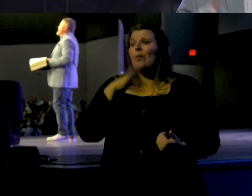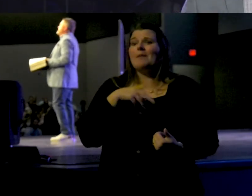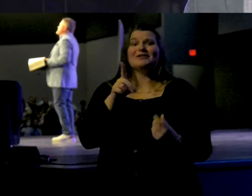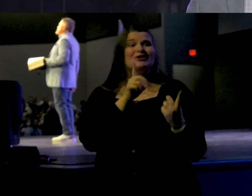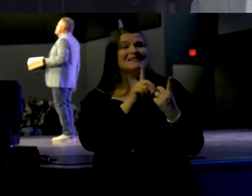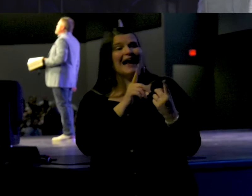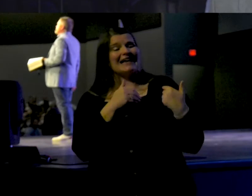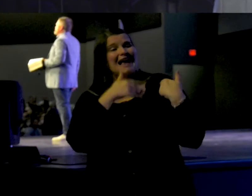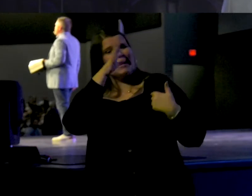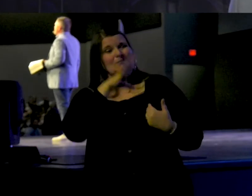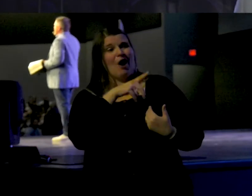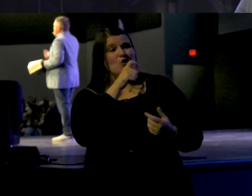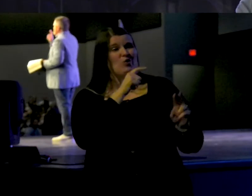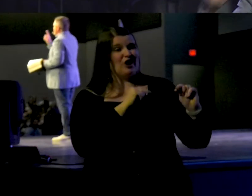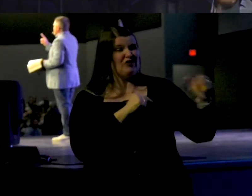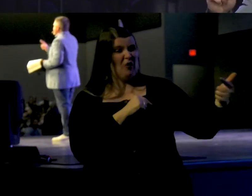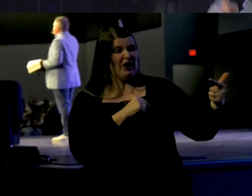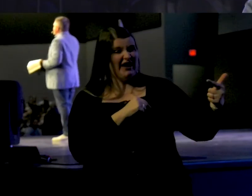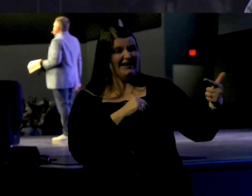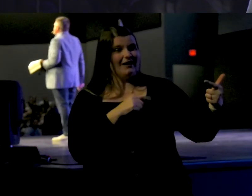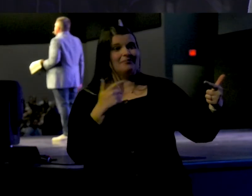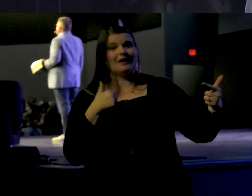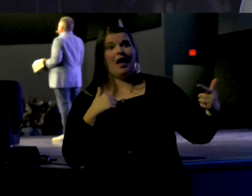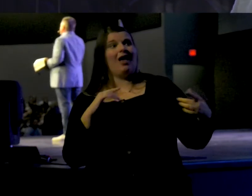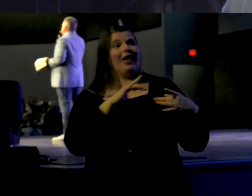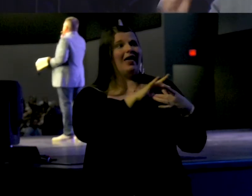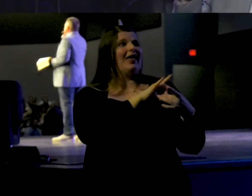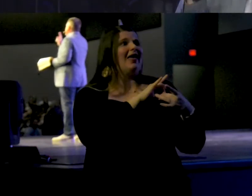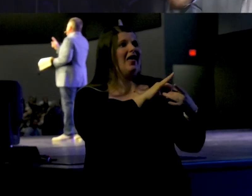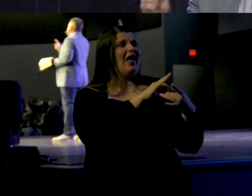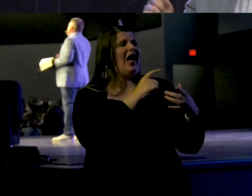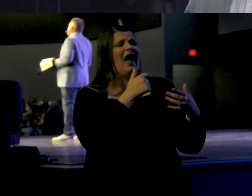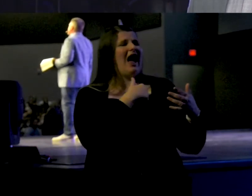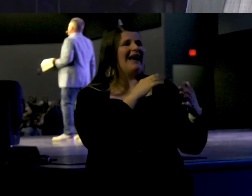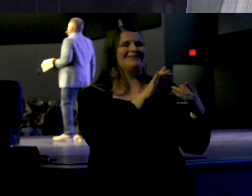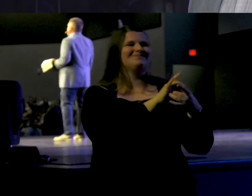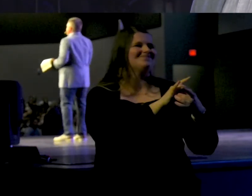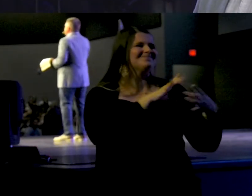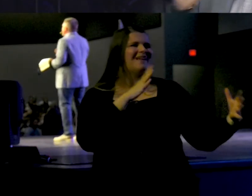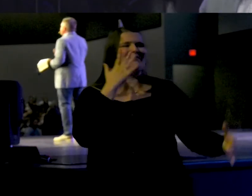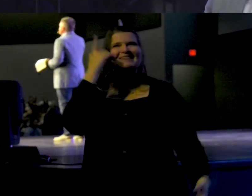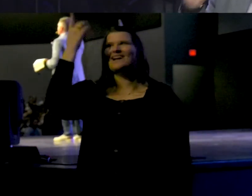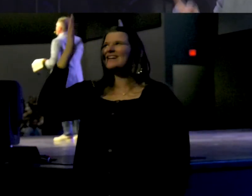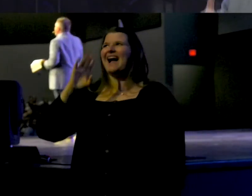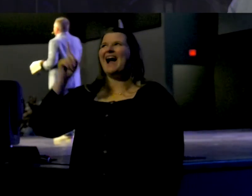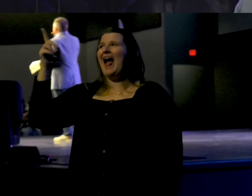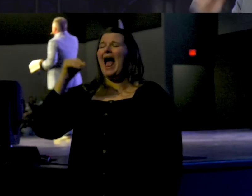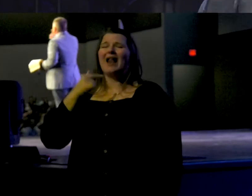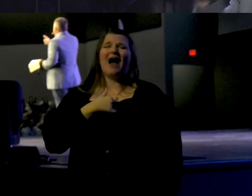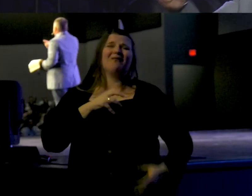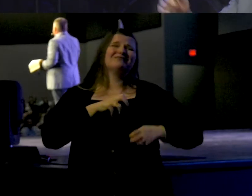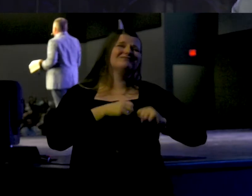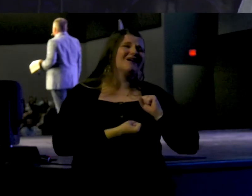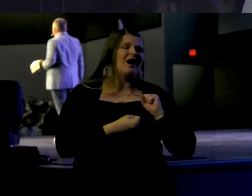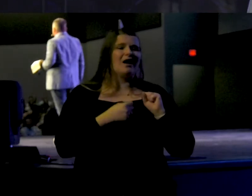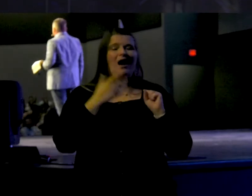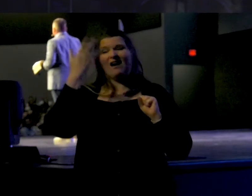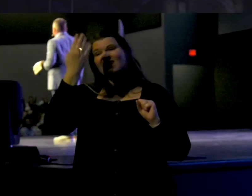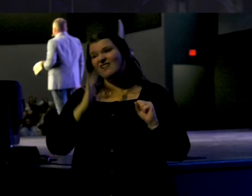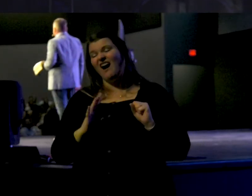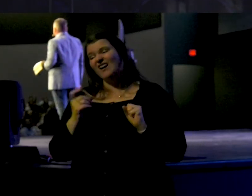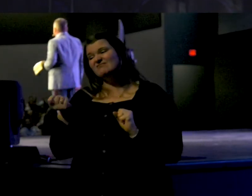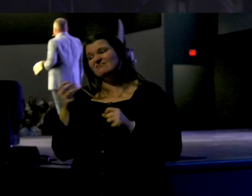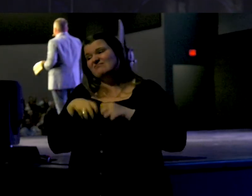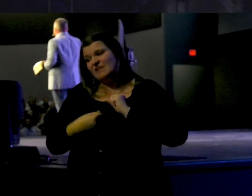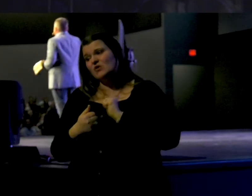dating a young man that is no good for you, and you end that relationship because you believe it's God's will, and it breaks your heart, God cries with